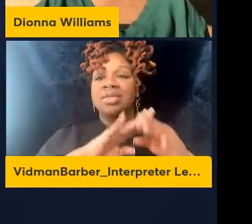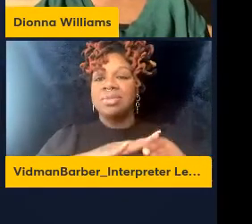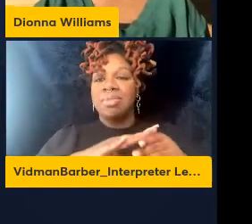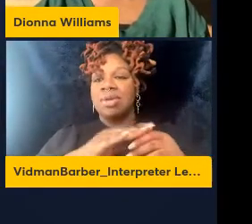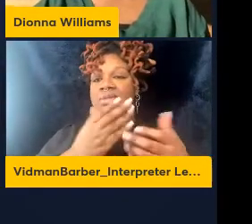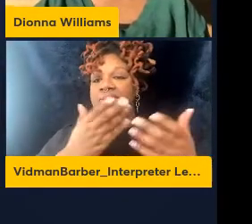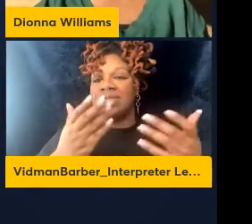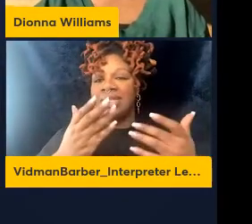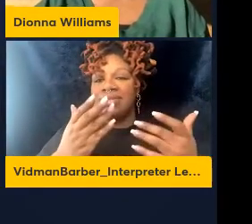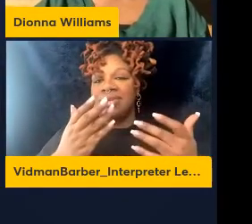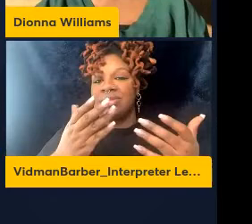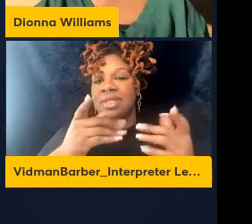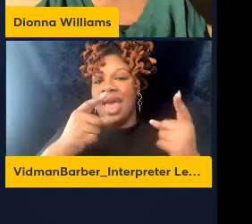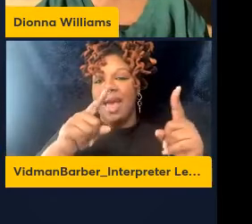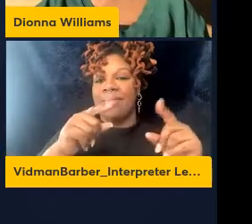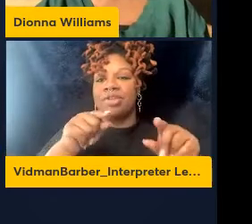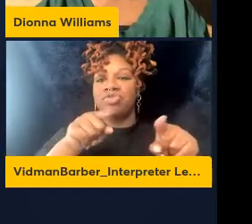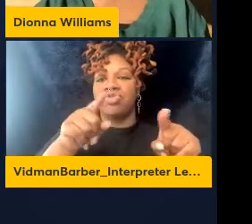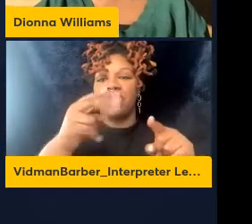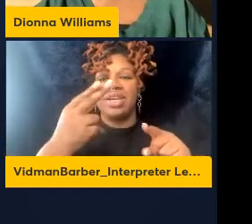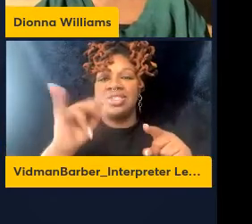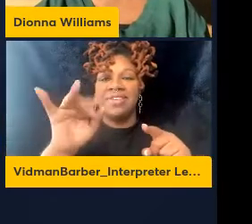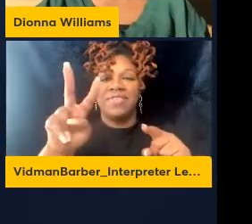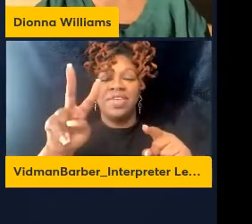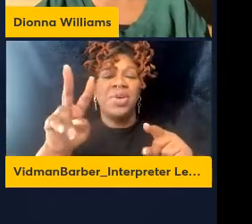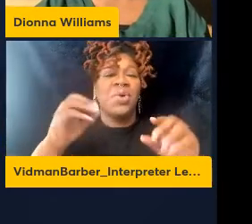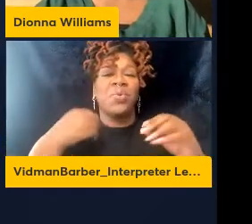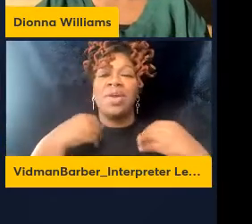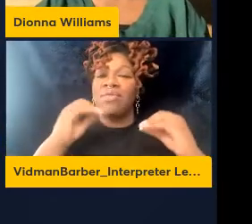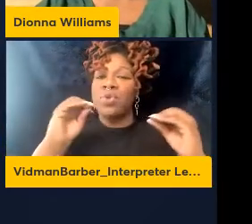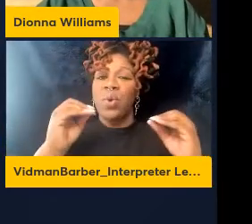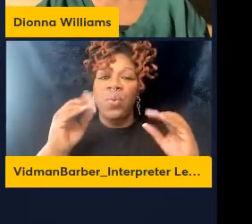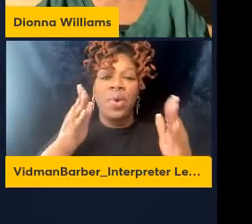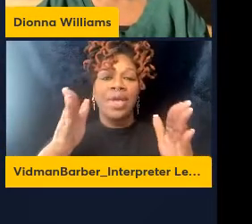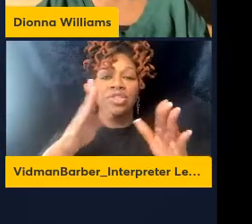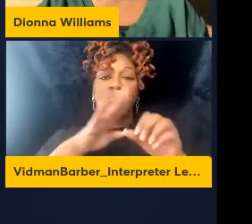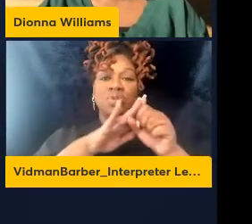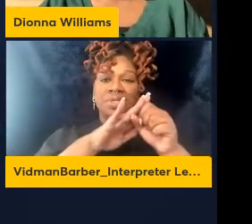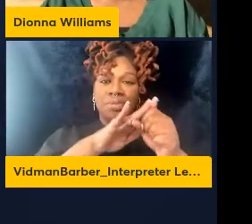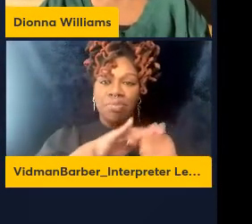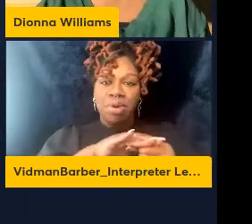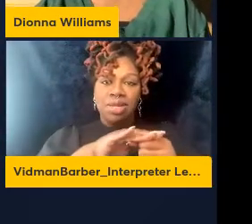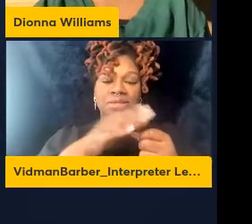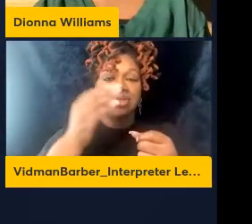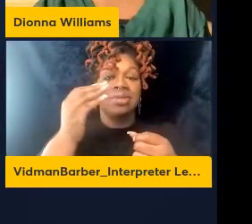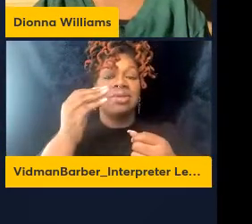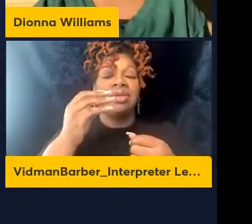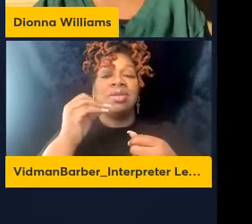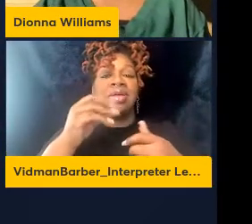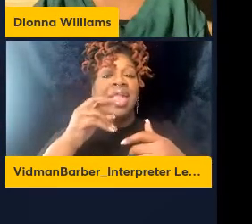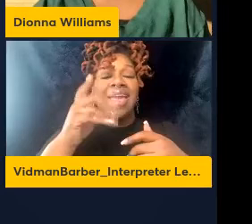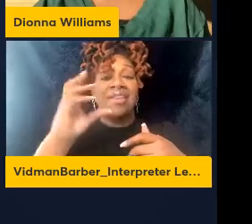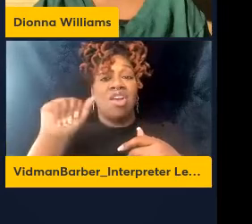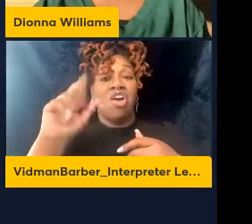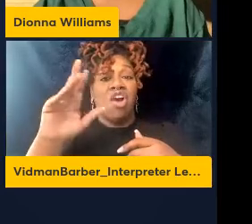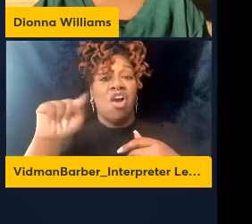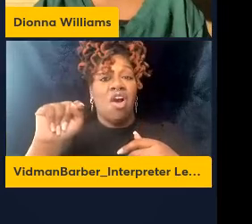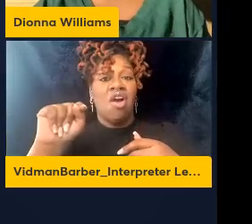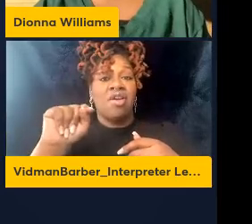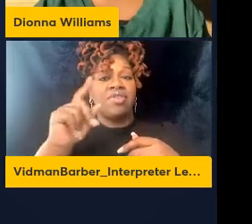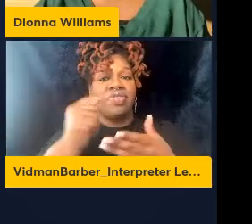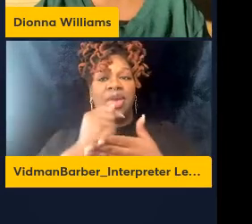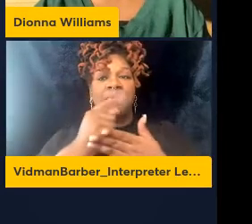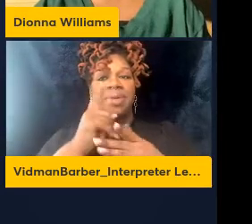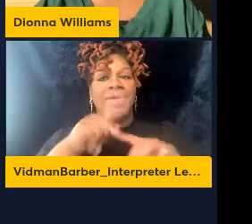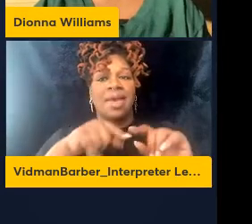again, right now we have no means to suppress inflammation and our therapies are not capable of inhibiting it. And so with that, I'd like to thank my